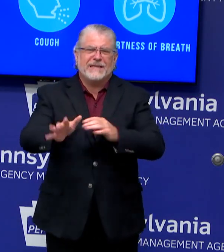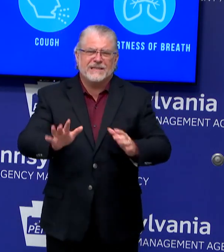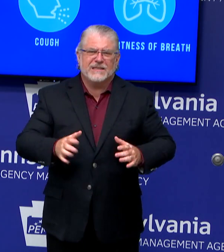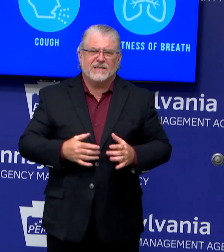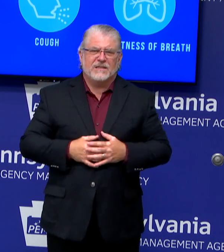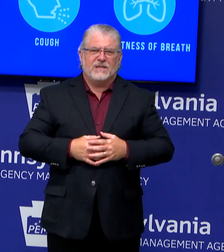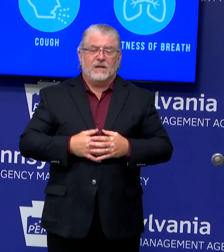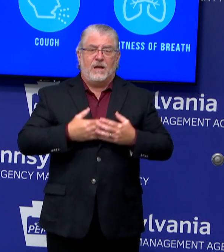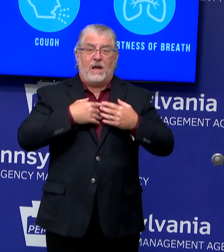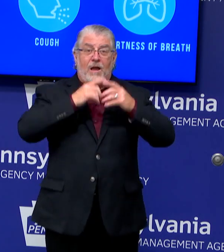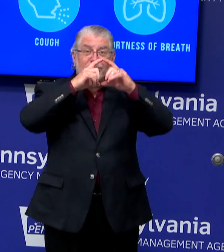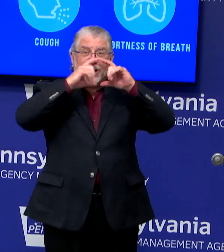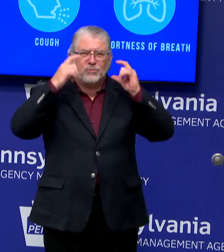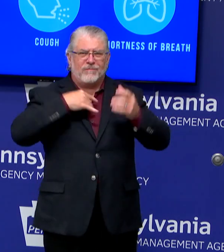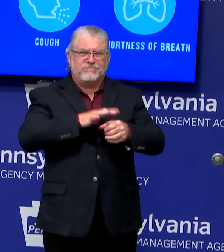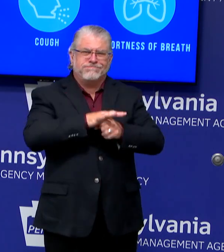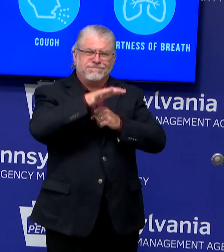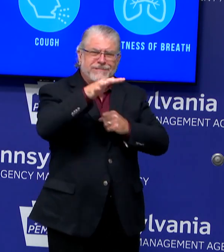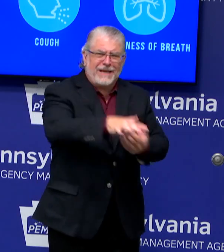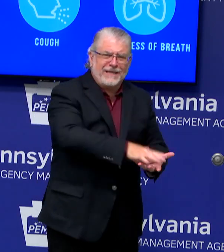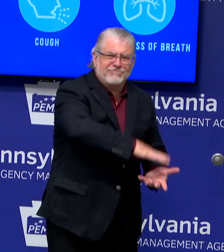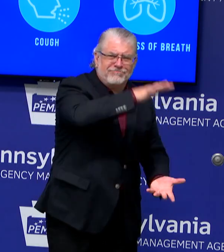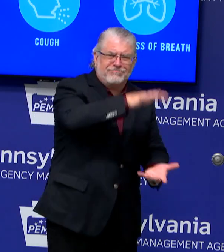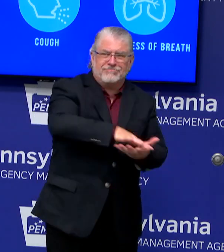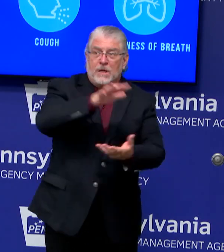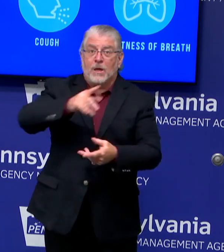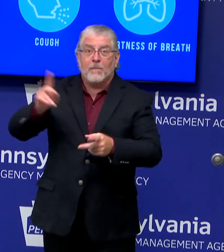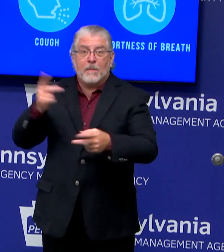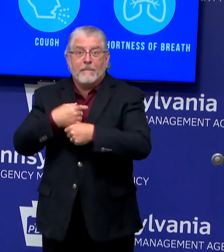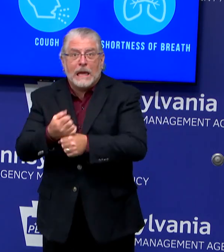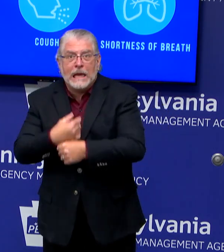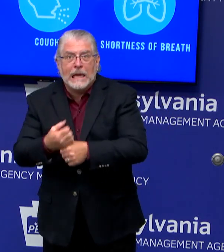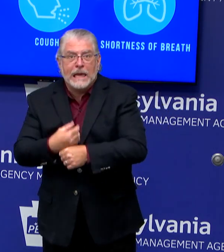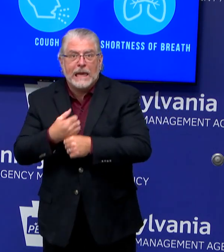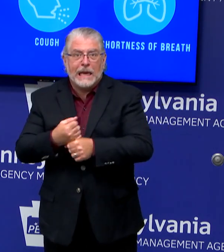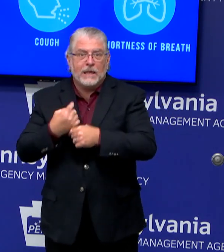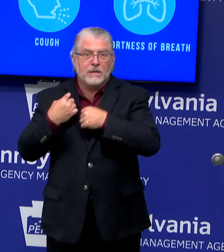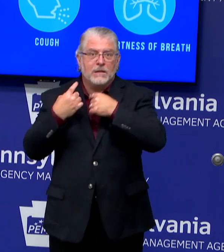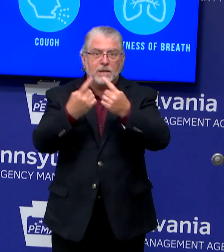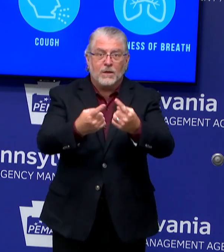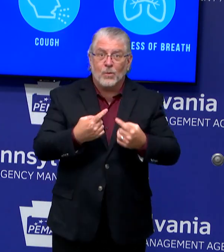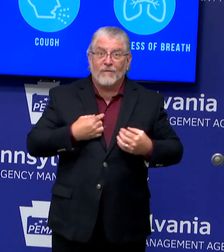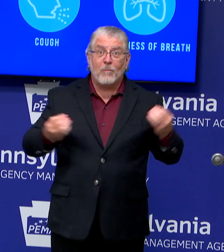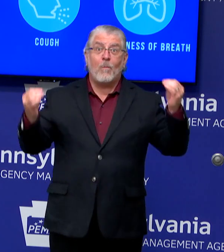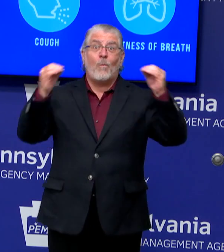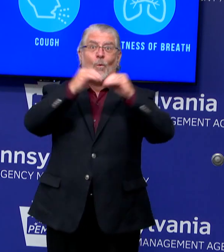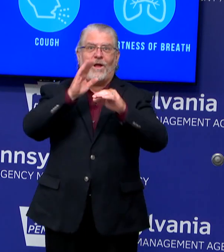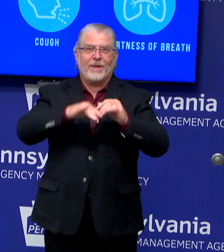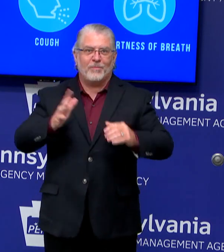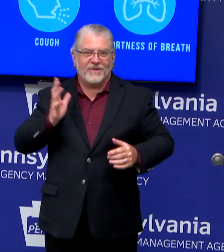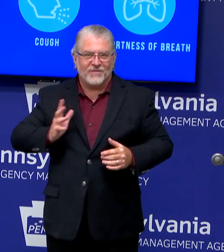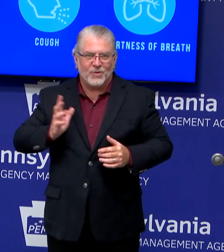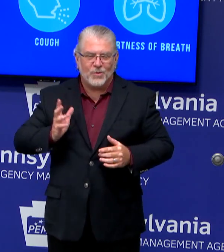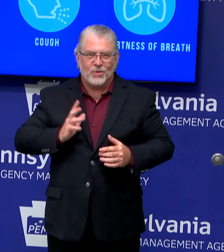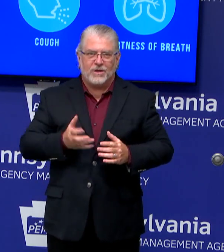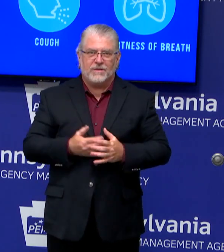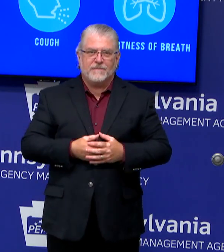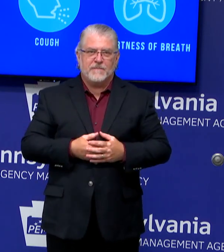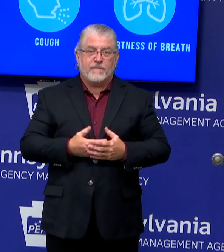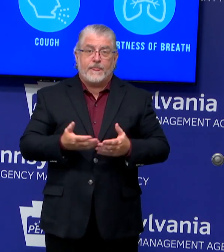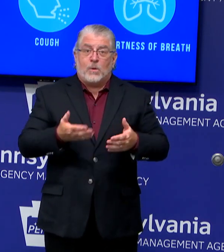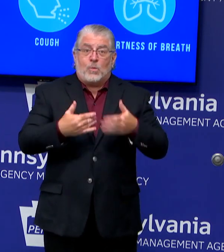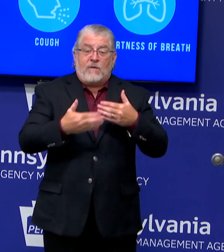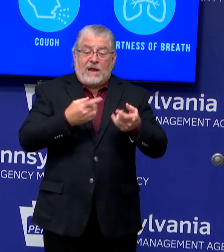inventories that are out there. We're in a very different place than we were back in the beginning. And so the way that we're going to address whatever we face